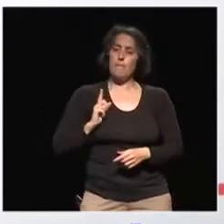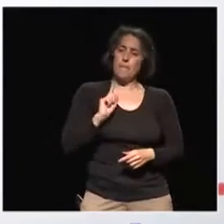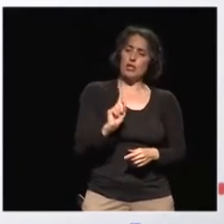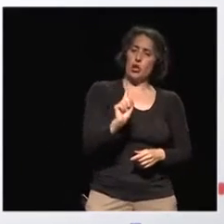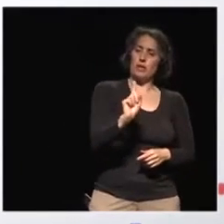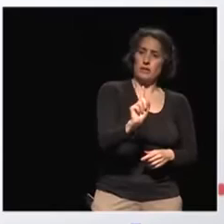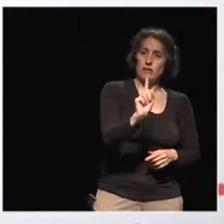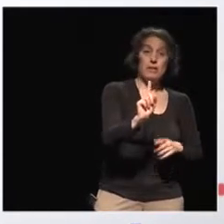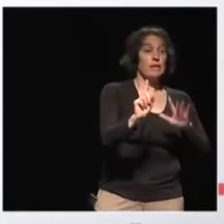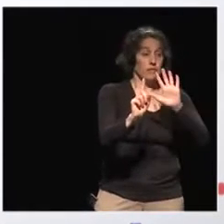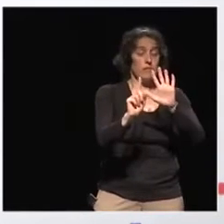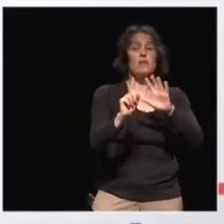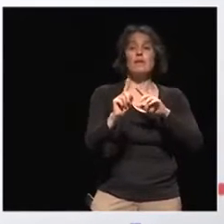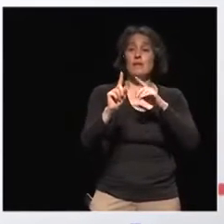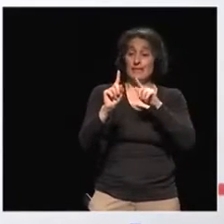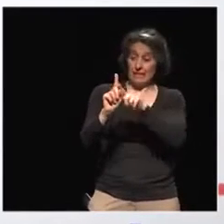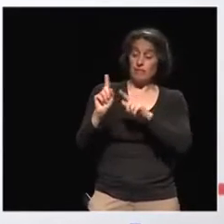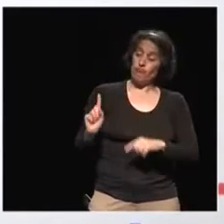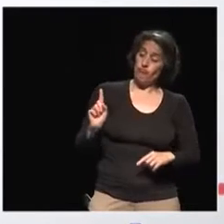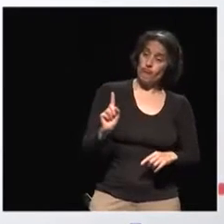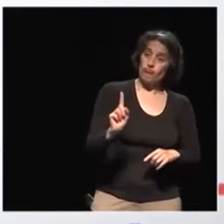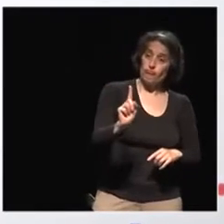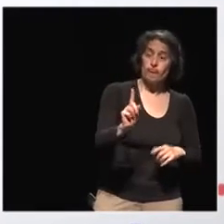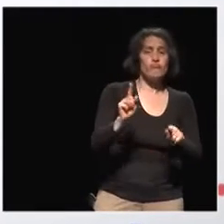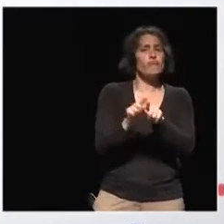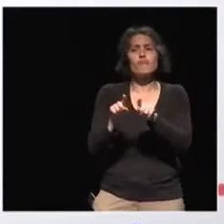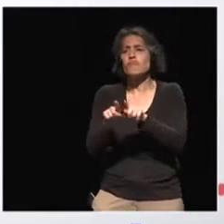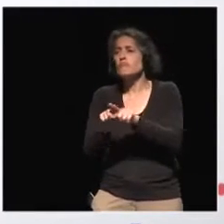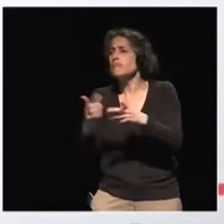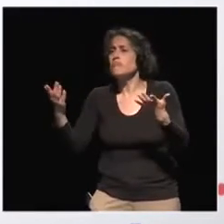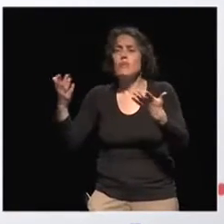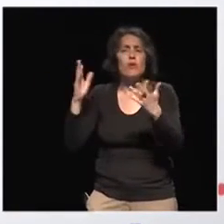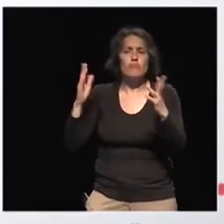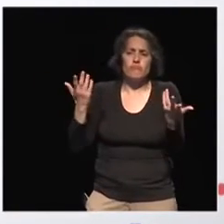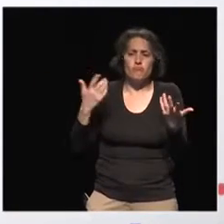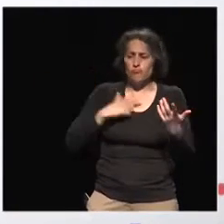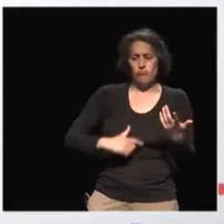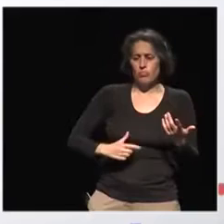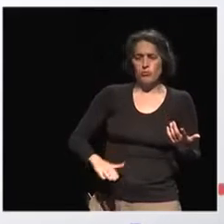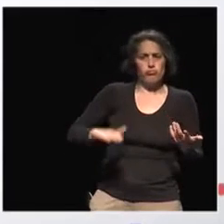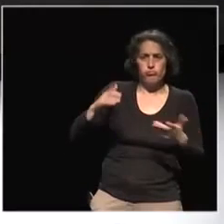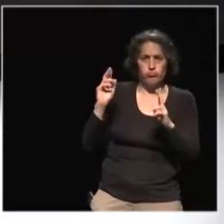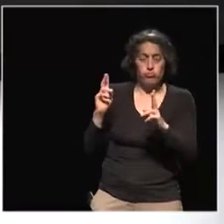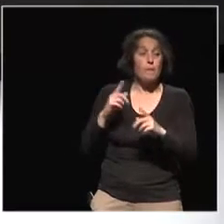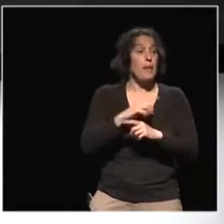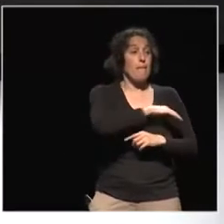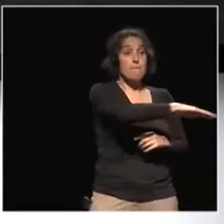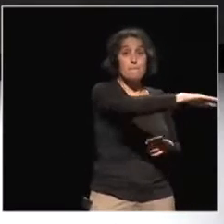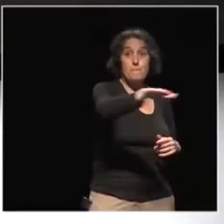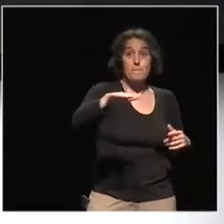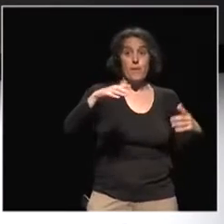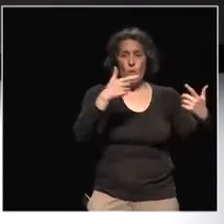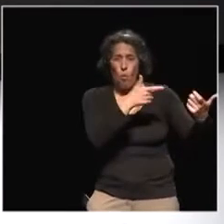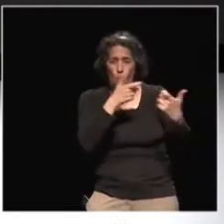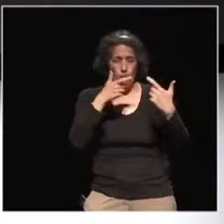materials. And by the time you play the game and you start moving up the ranks, you really understand what